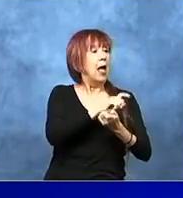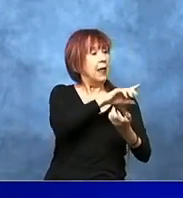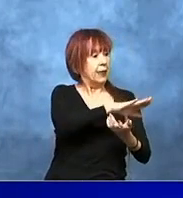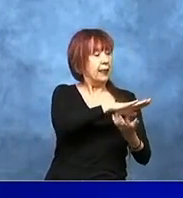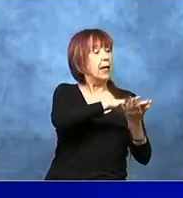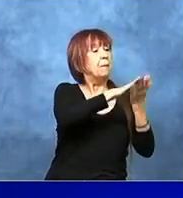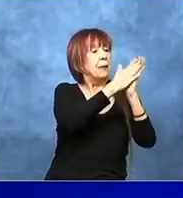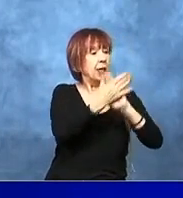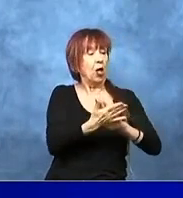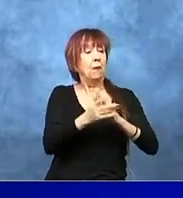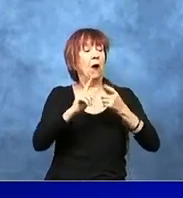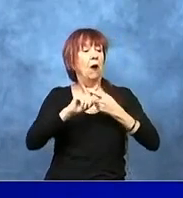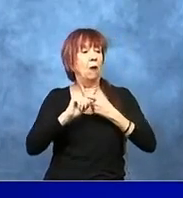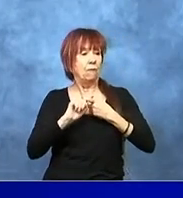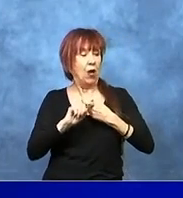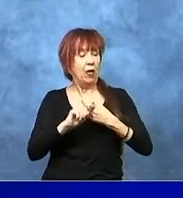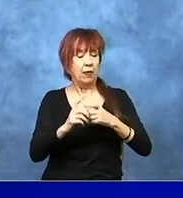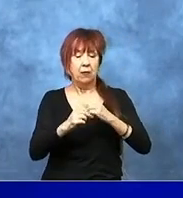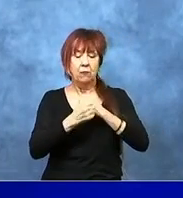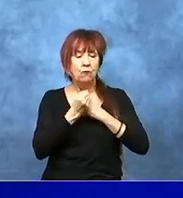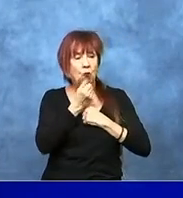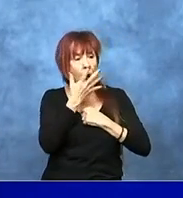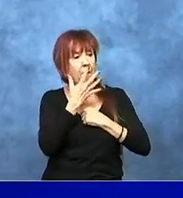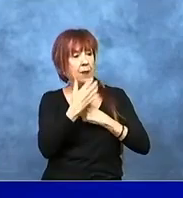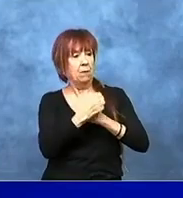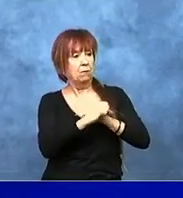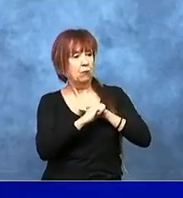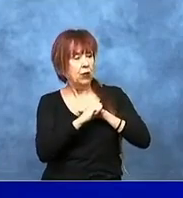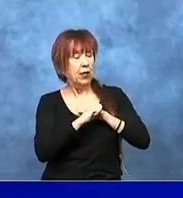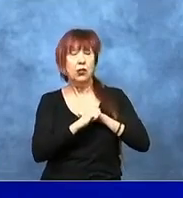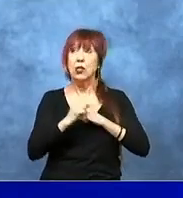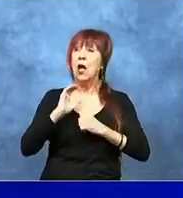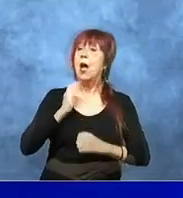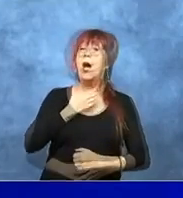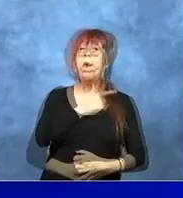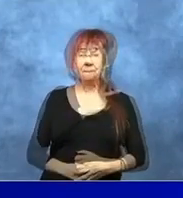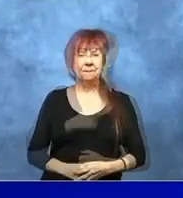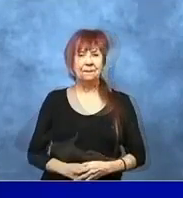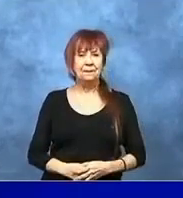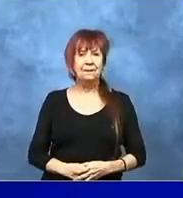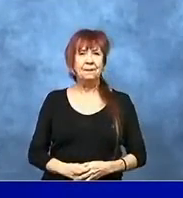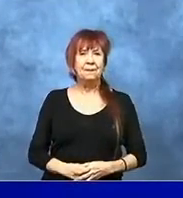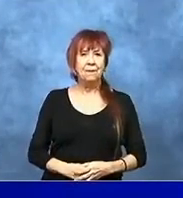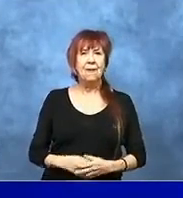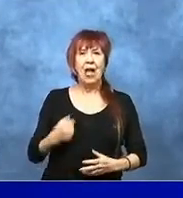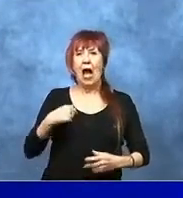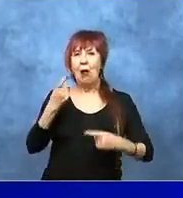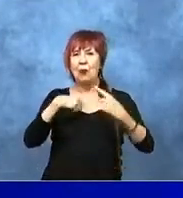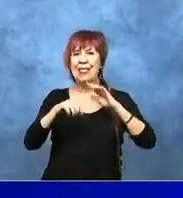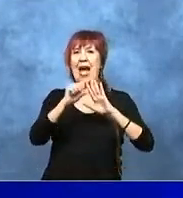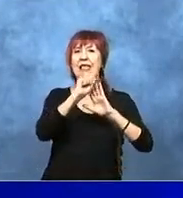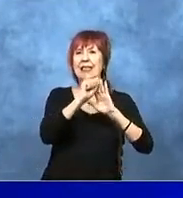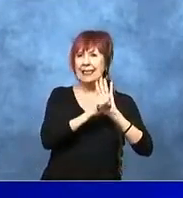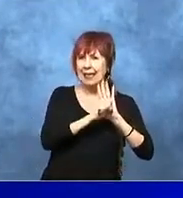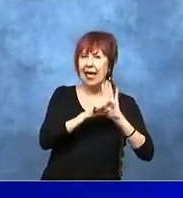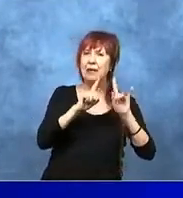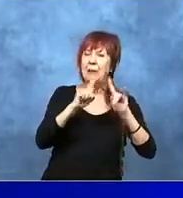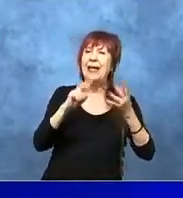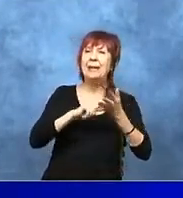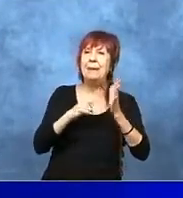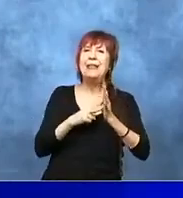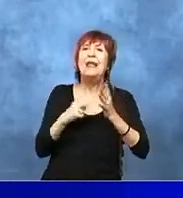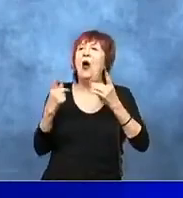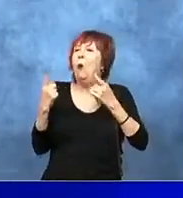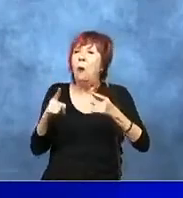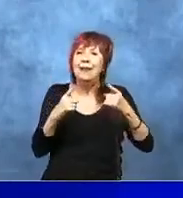of warmth and protection. Our Lord, guide our mayor as she leads us in serving